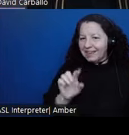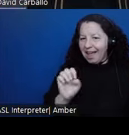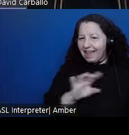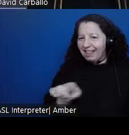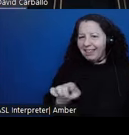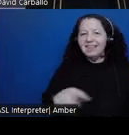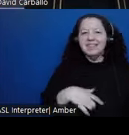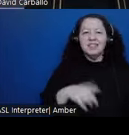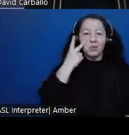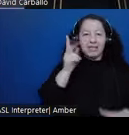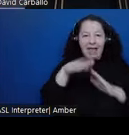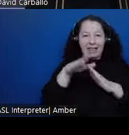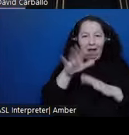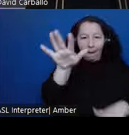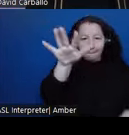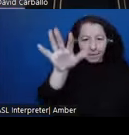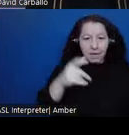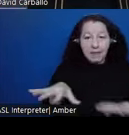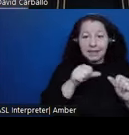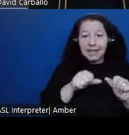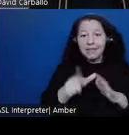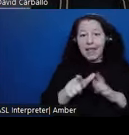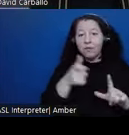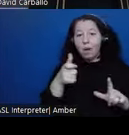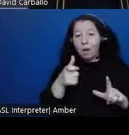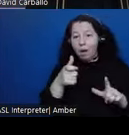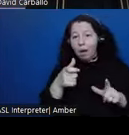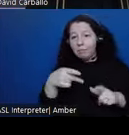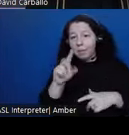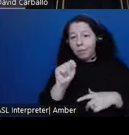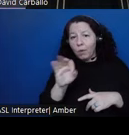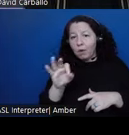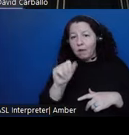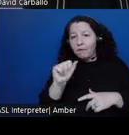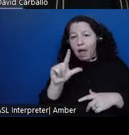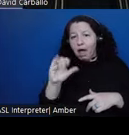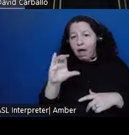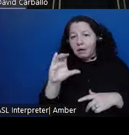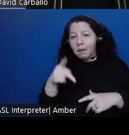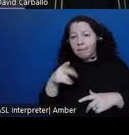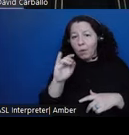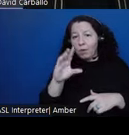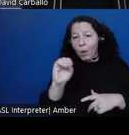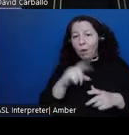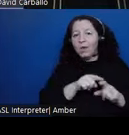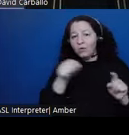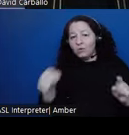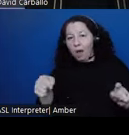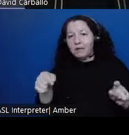later leaving from the port of Acapulco, crossing the Pacific to the Philippines and making that connection